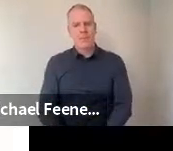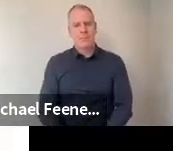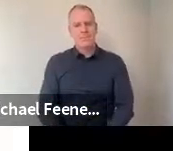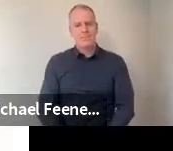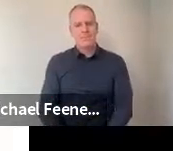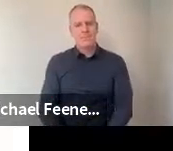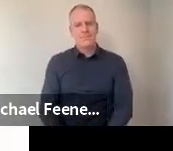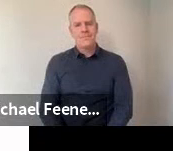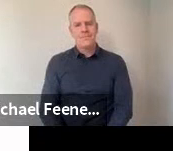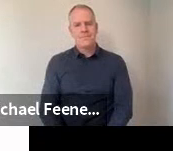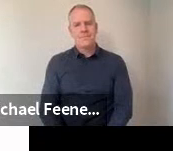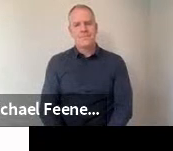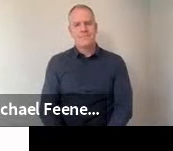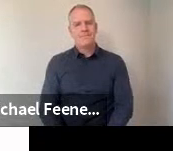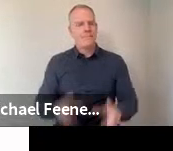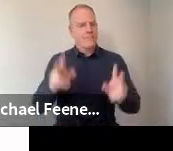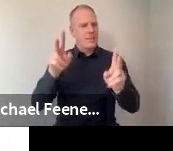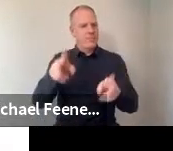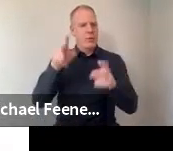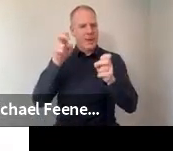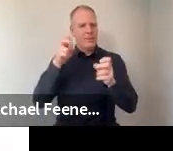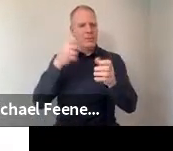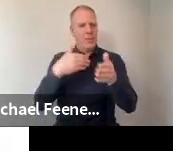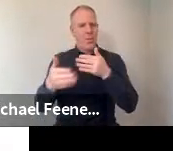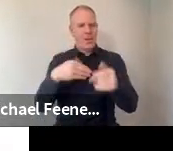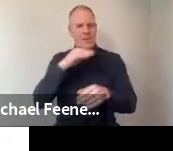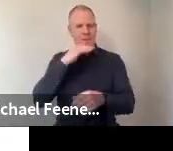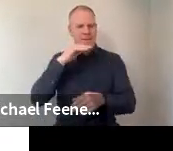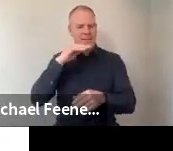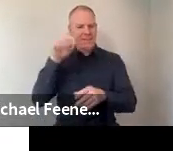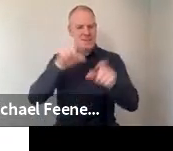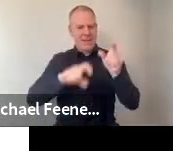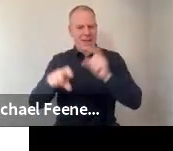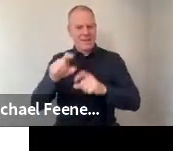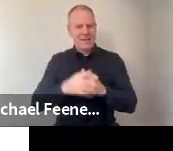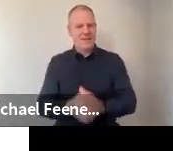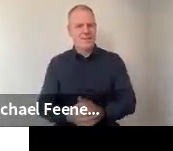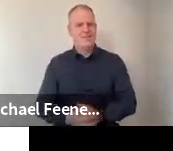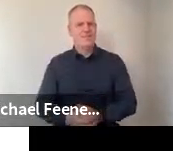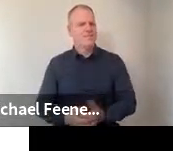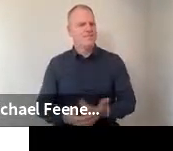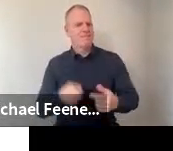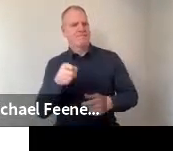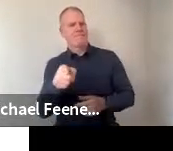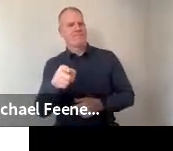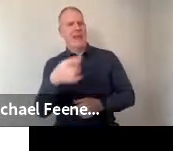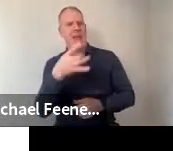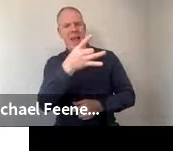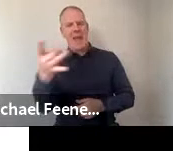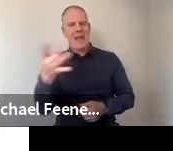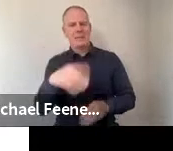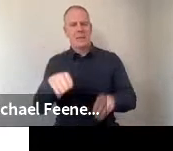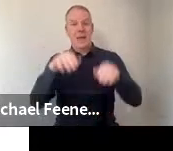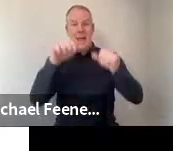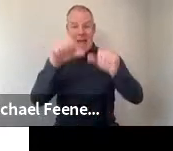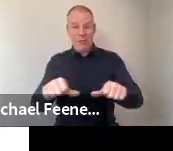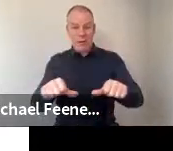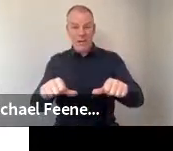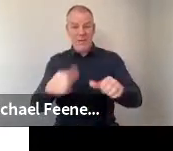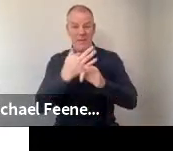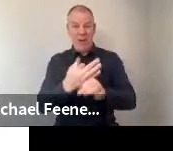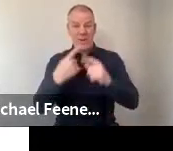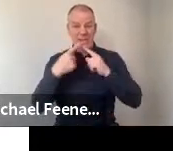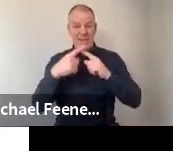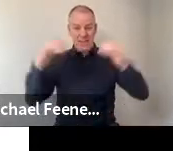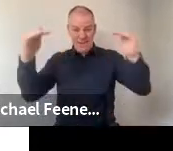So on to perceptions of science. So we asked, to what extent do you disagree or agree with each of the following